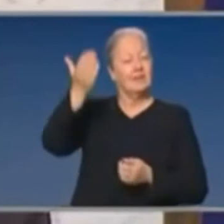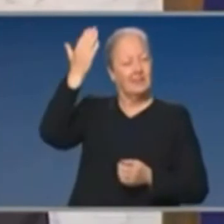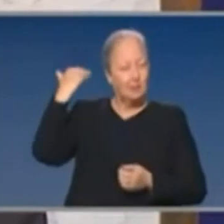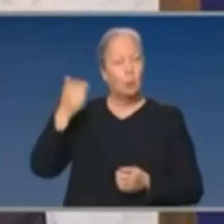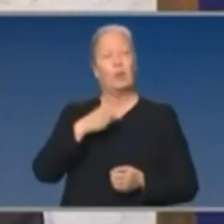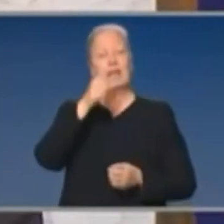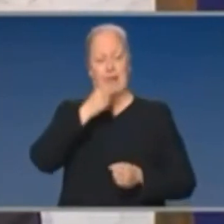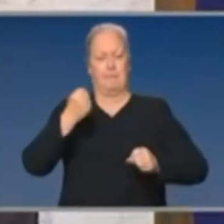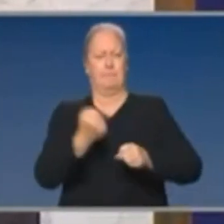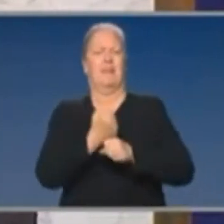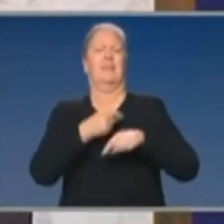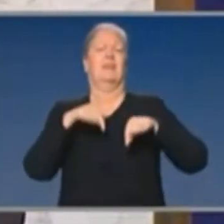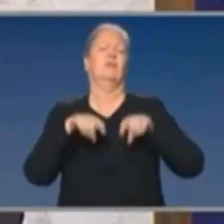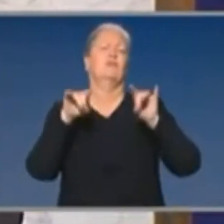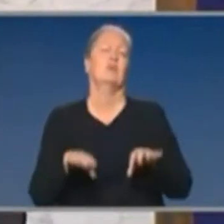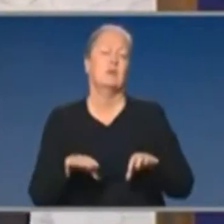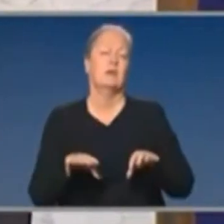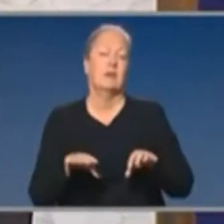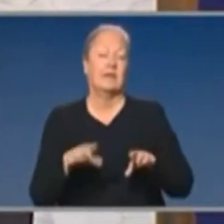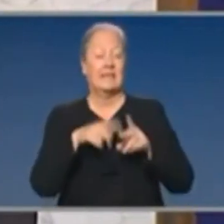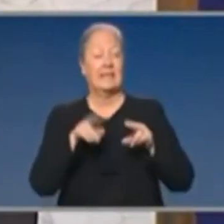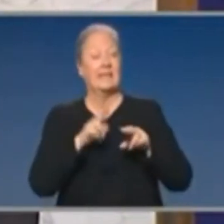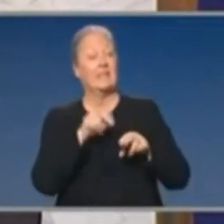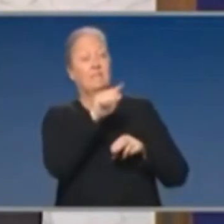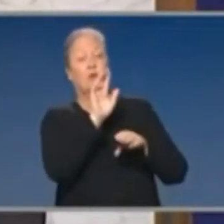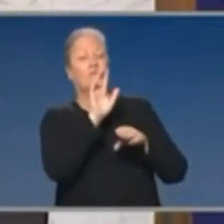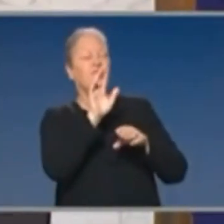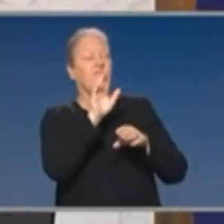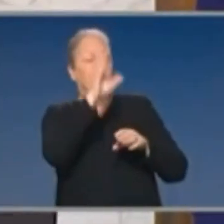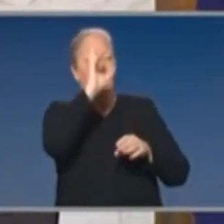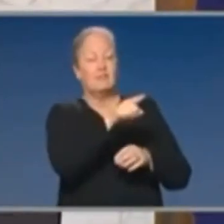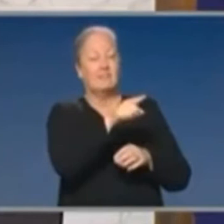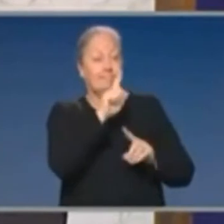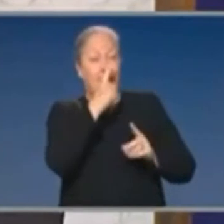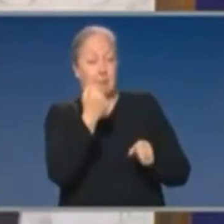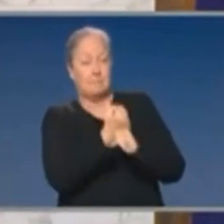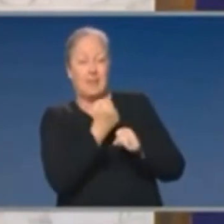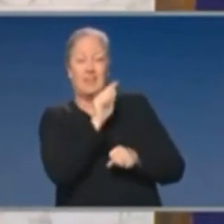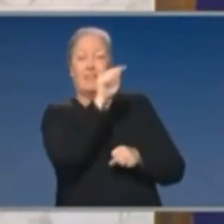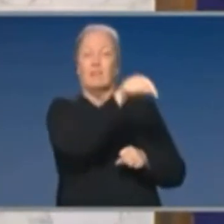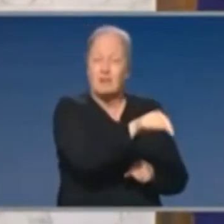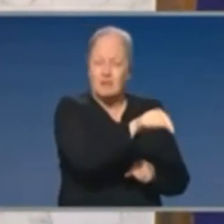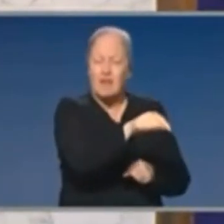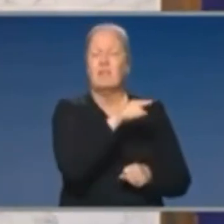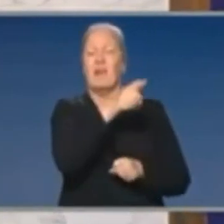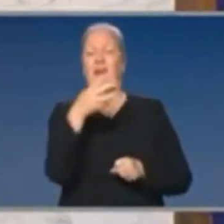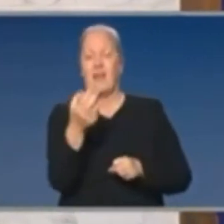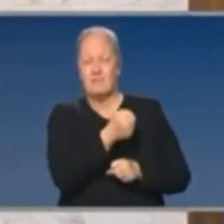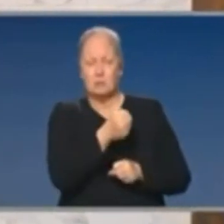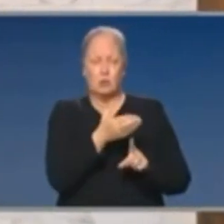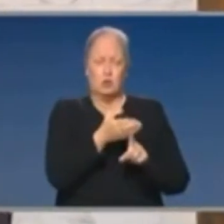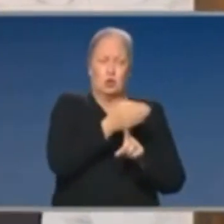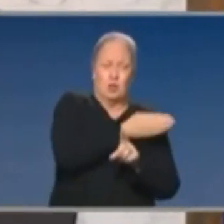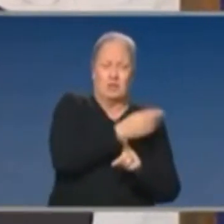manufacturing capability. If a country doesn't have full manufacturing capability, then it has to make decisions